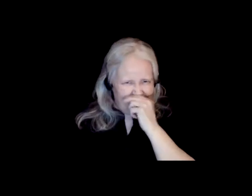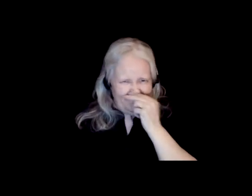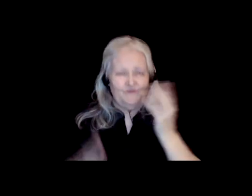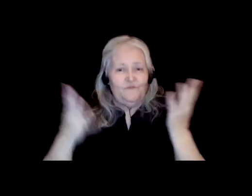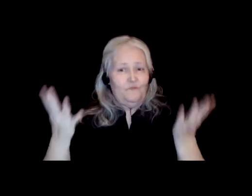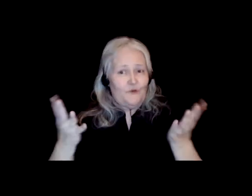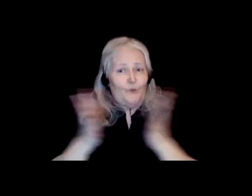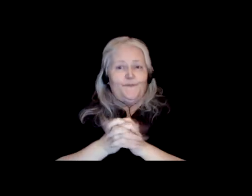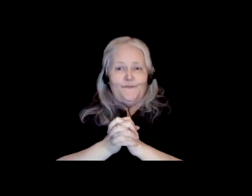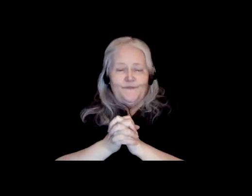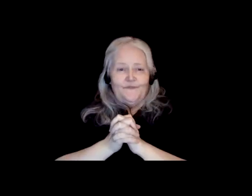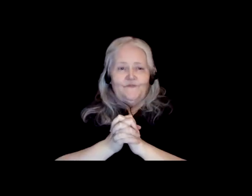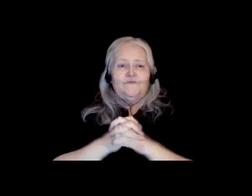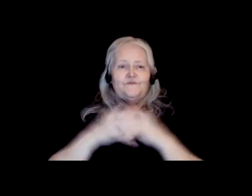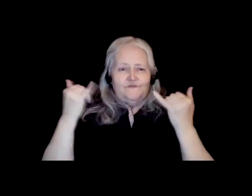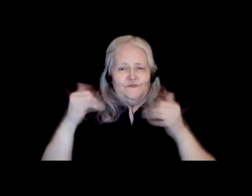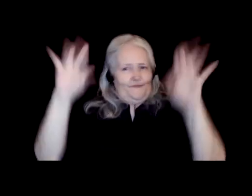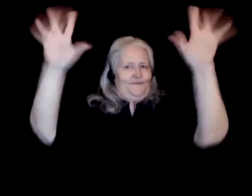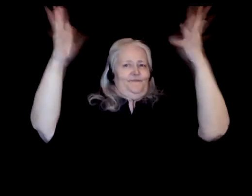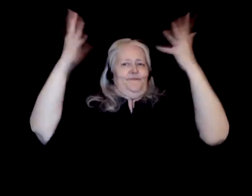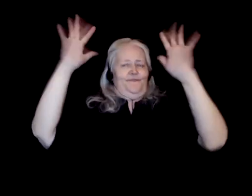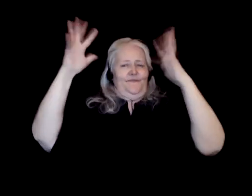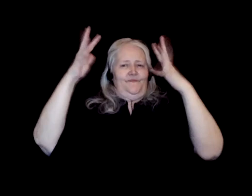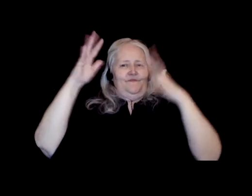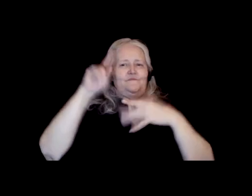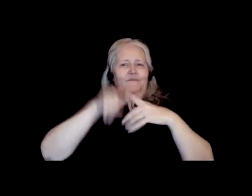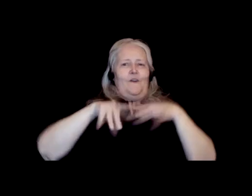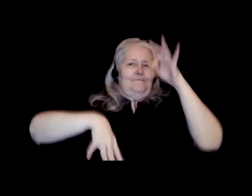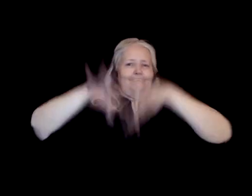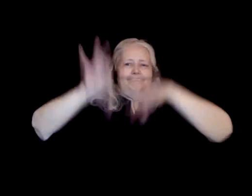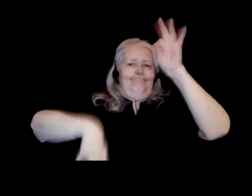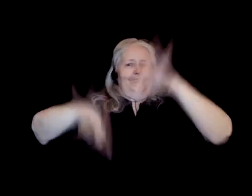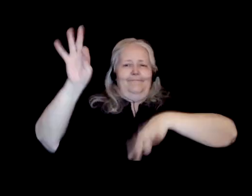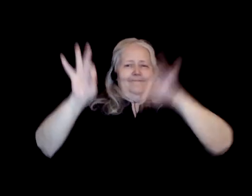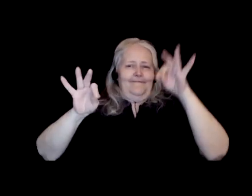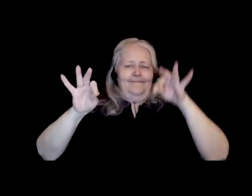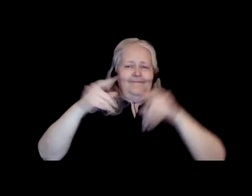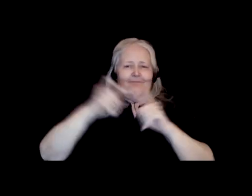So you can join me in congratulating them on having had their names drawn out of a hat.